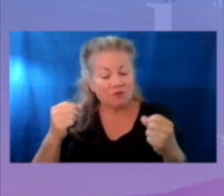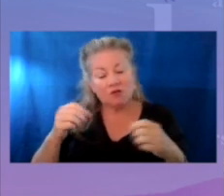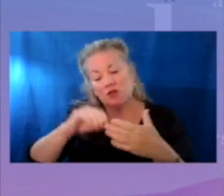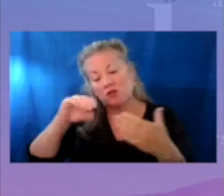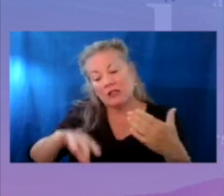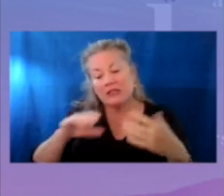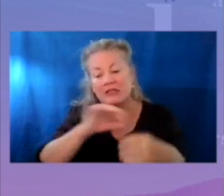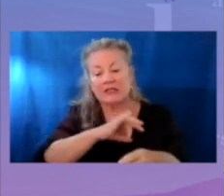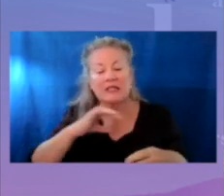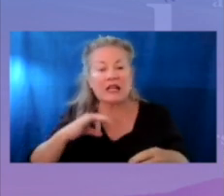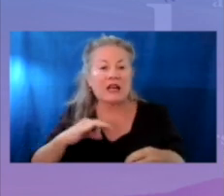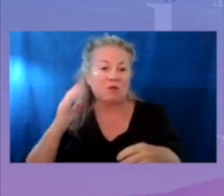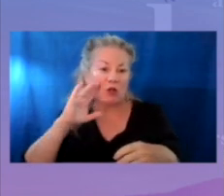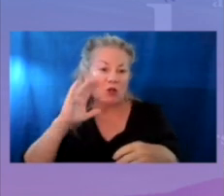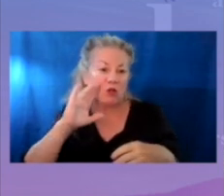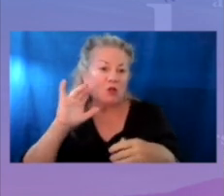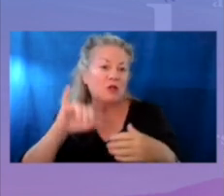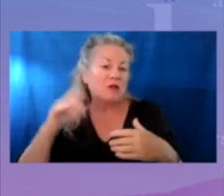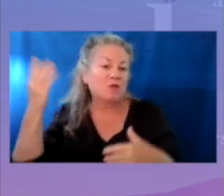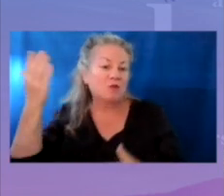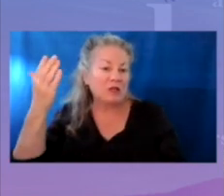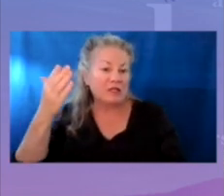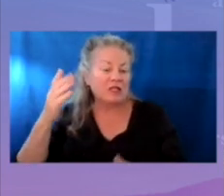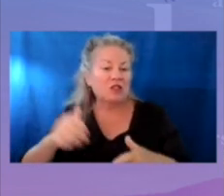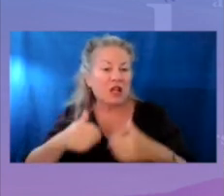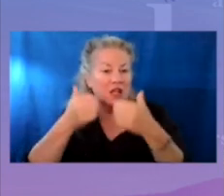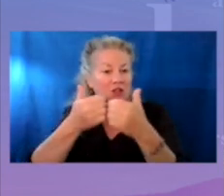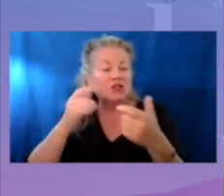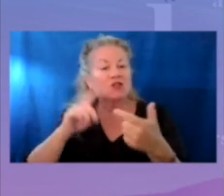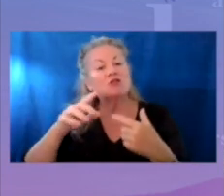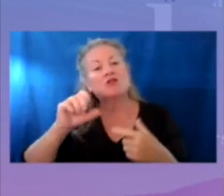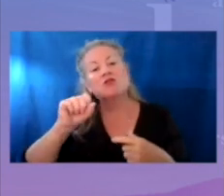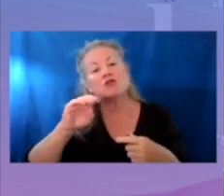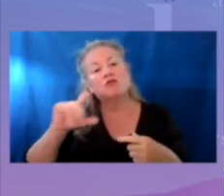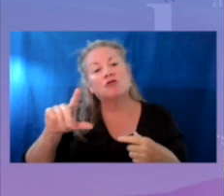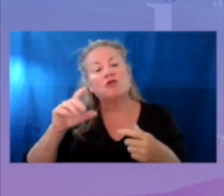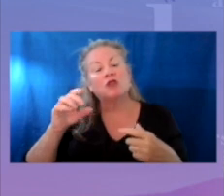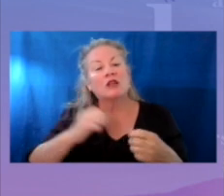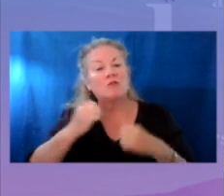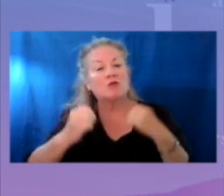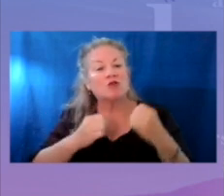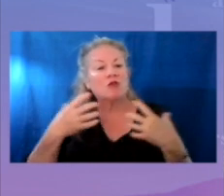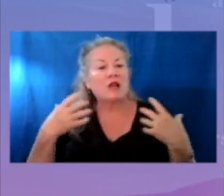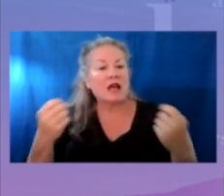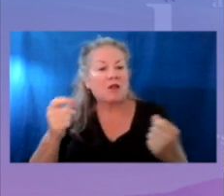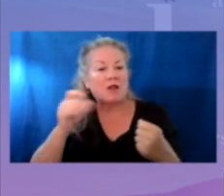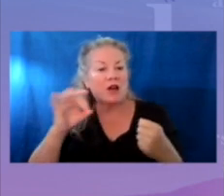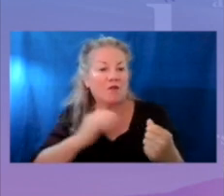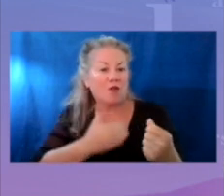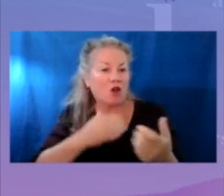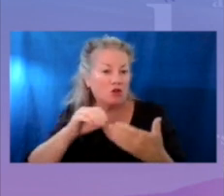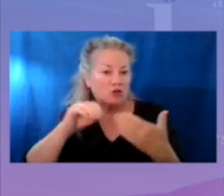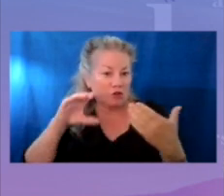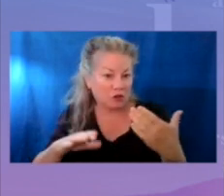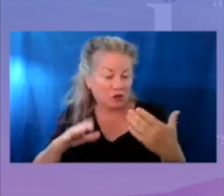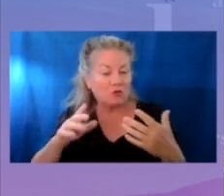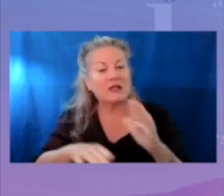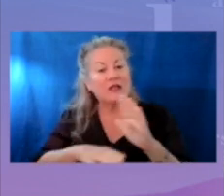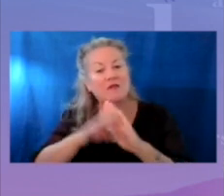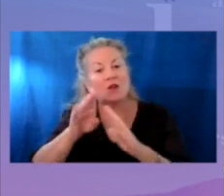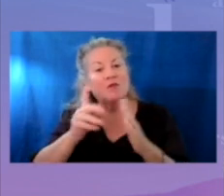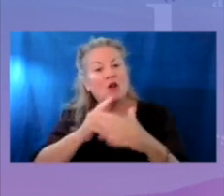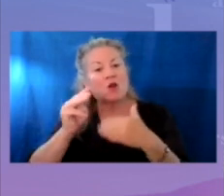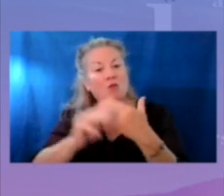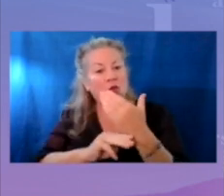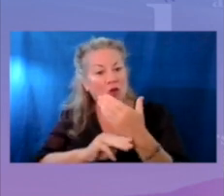of our students and staff, we knew that it would present challenges to the social-emotional health of our students. So, we developed a